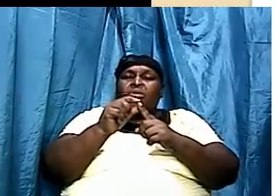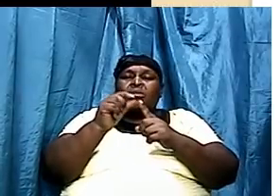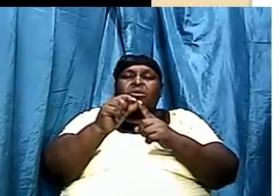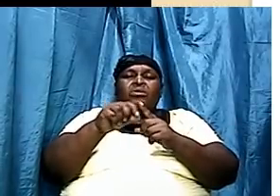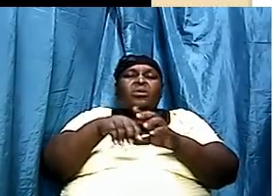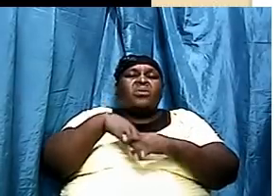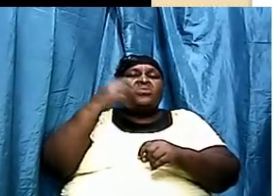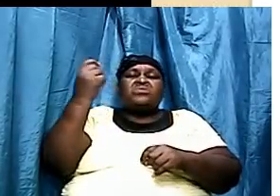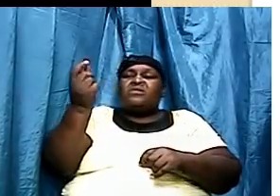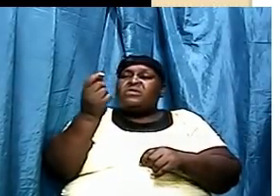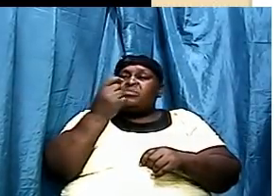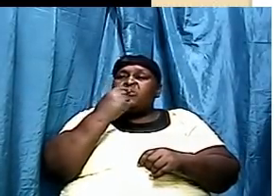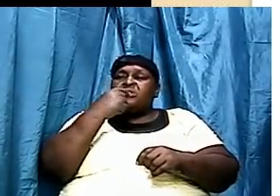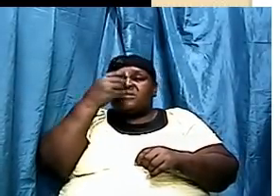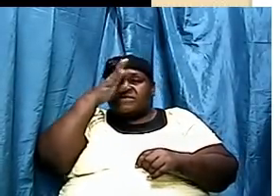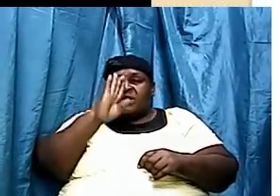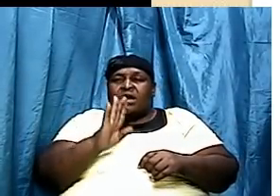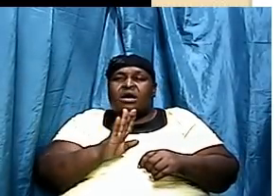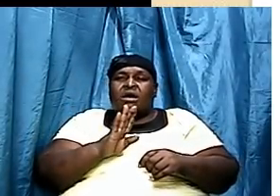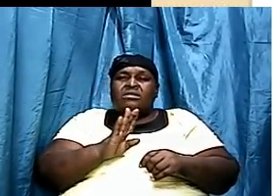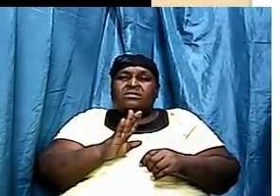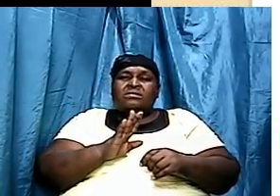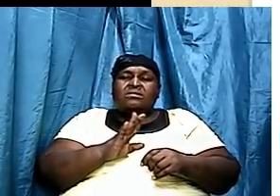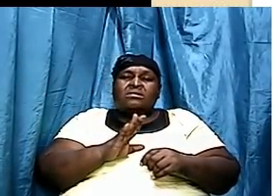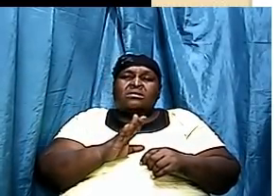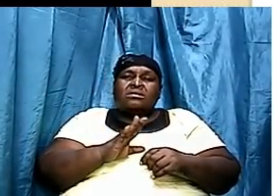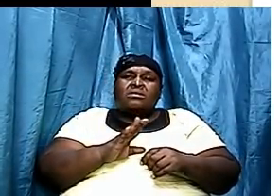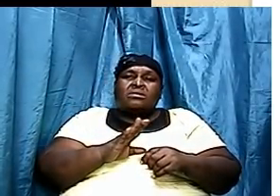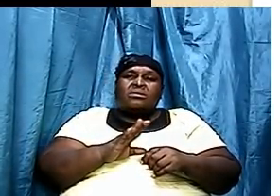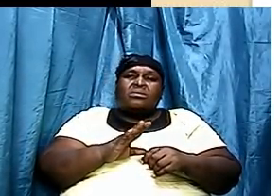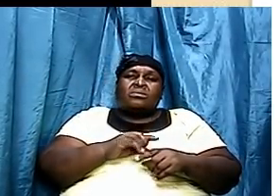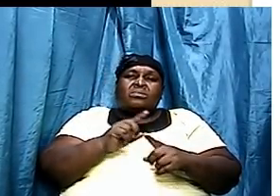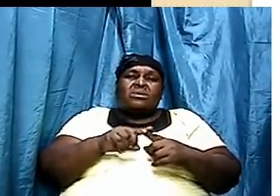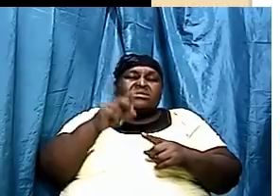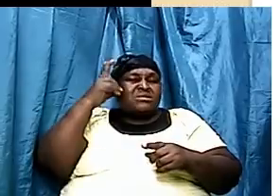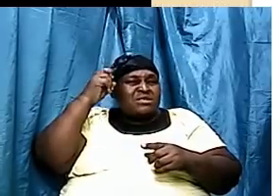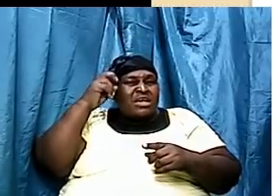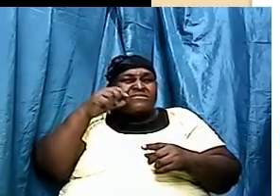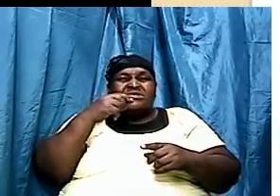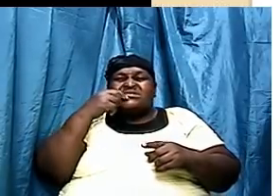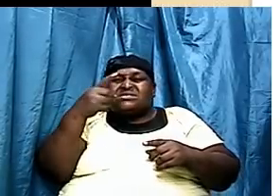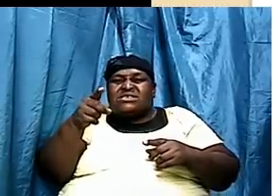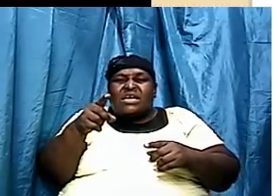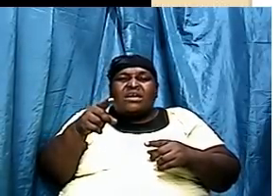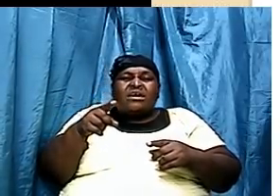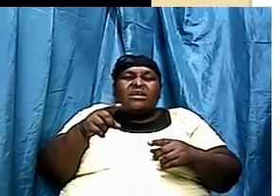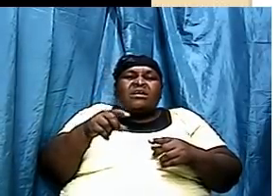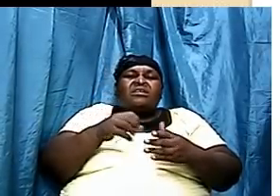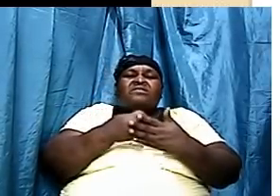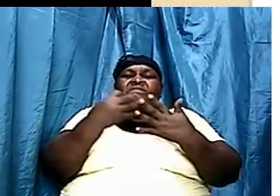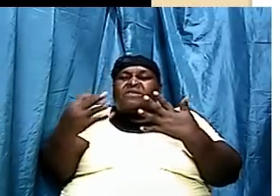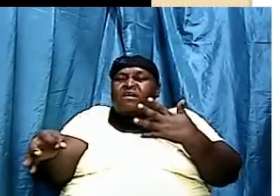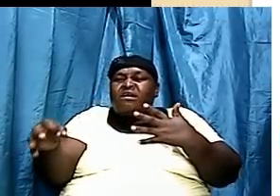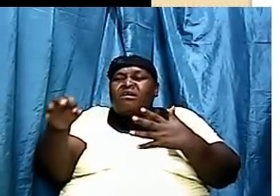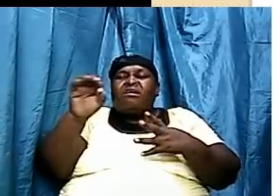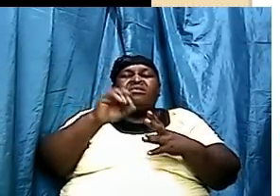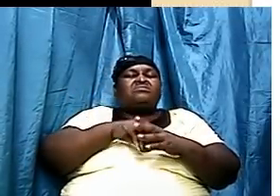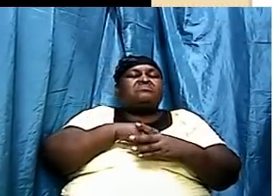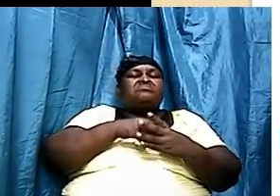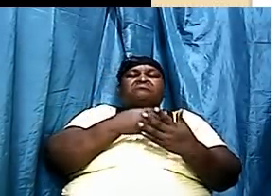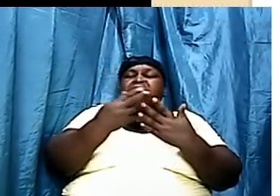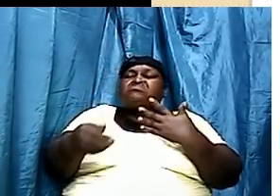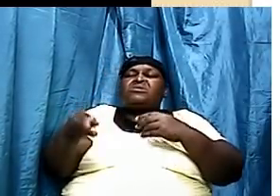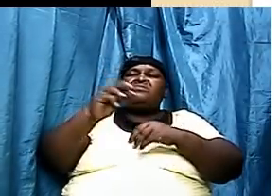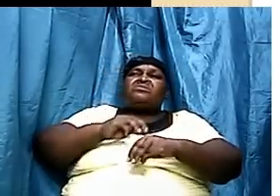3. When the devil say, he must cast himself after a mountain. Amen. And the angel will break your fall. He quoted again from Deuteronomy chapter